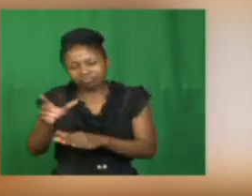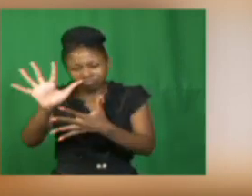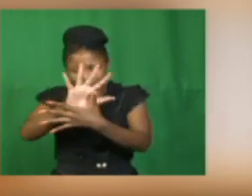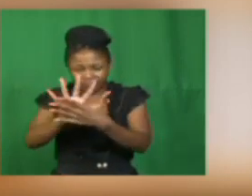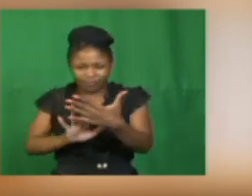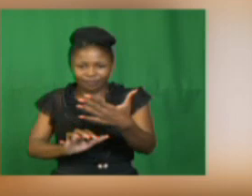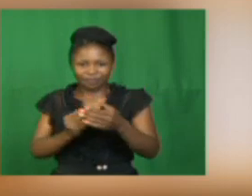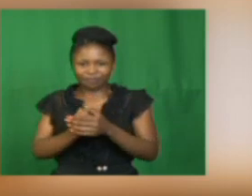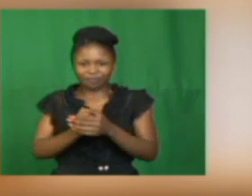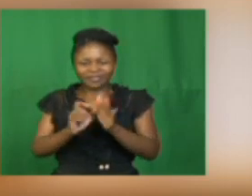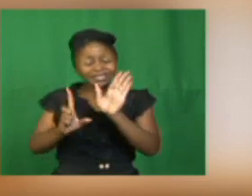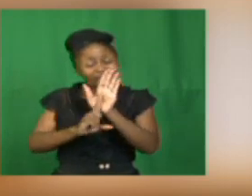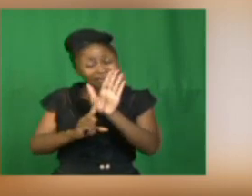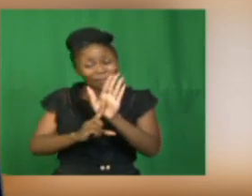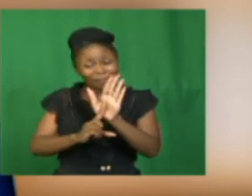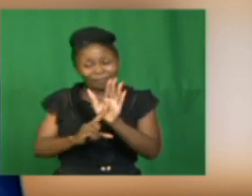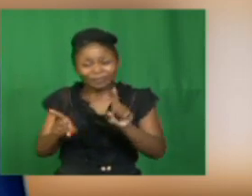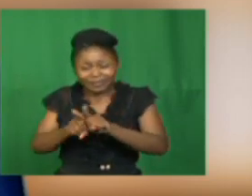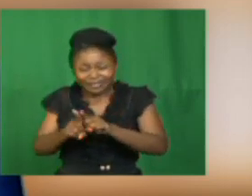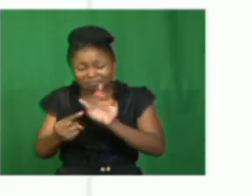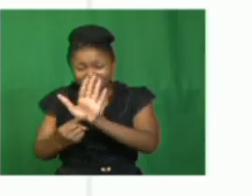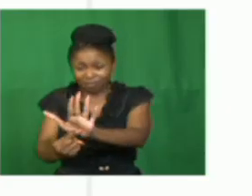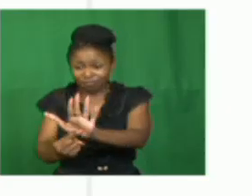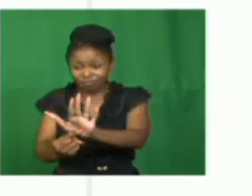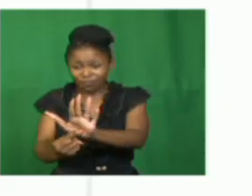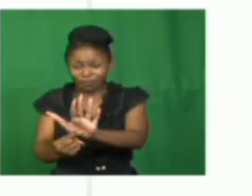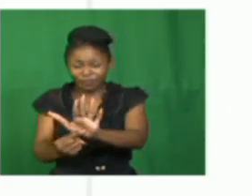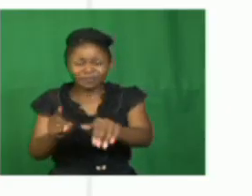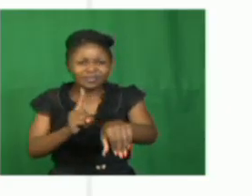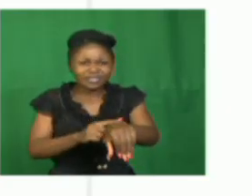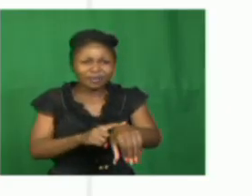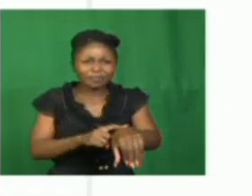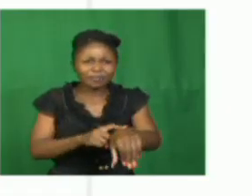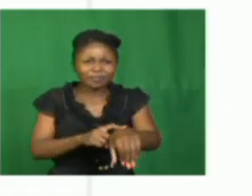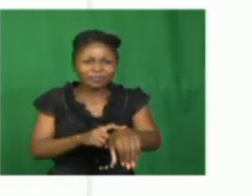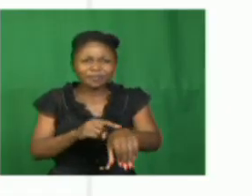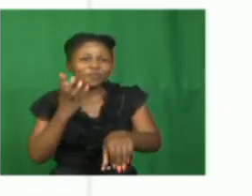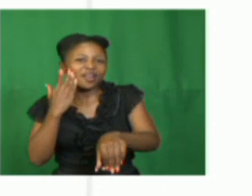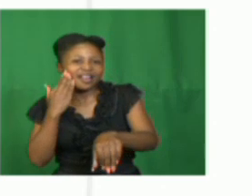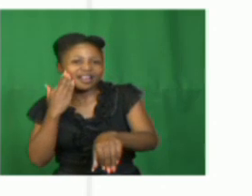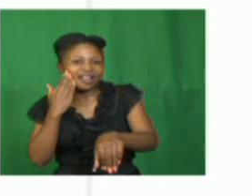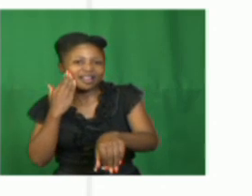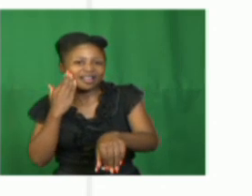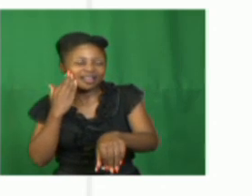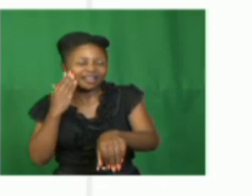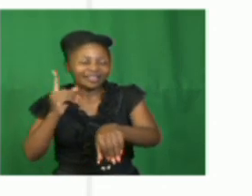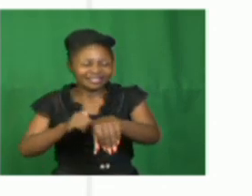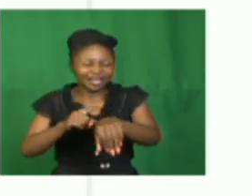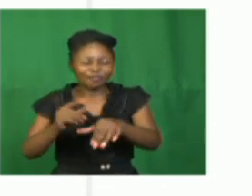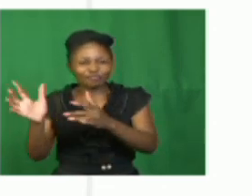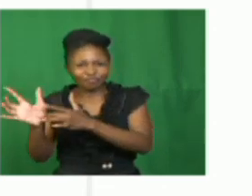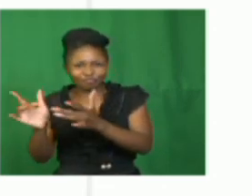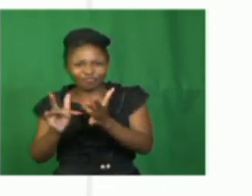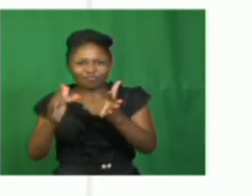example, the time is during the Easter holidays in